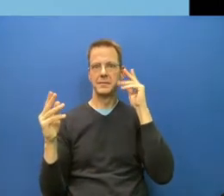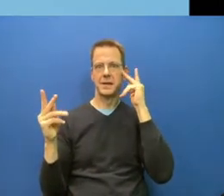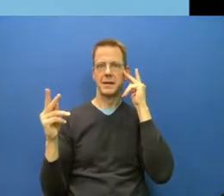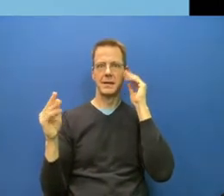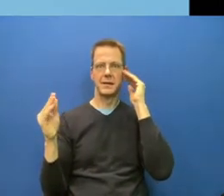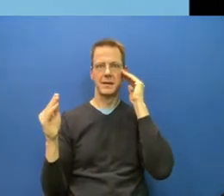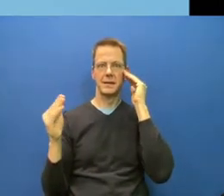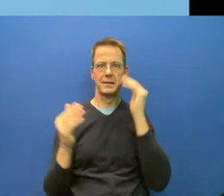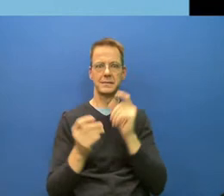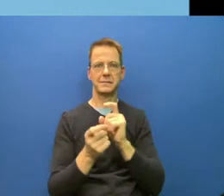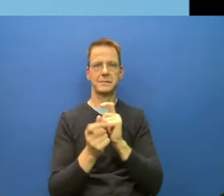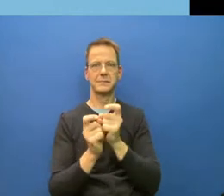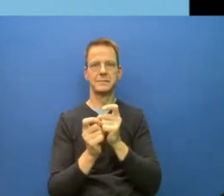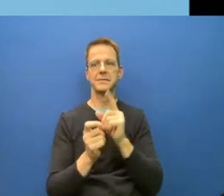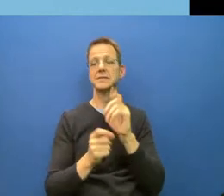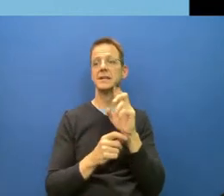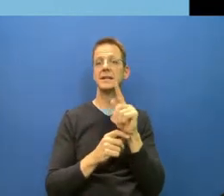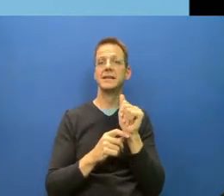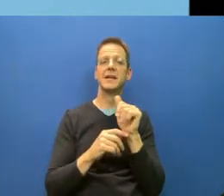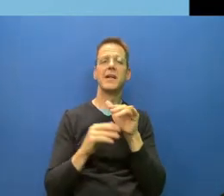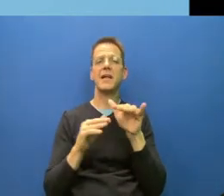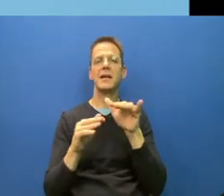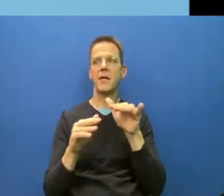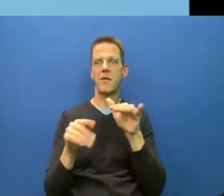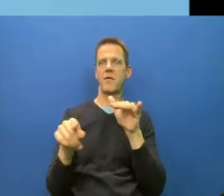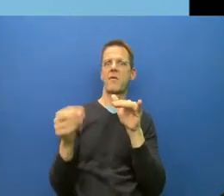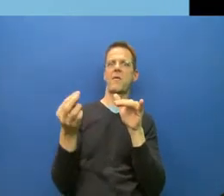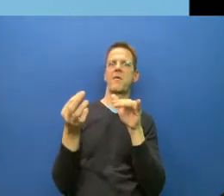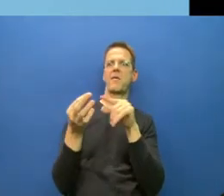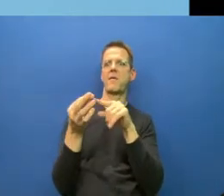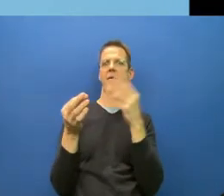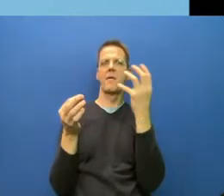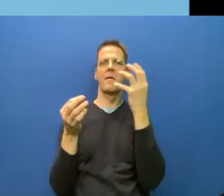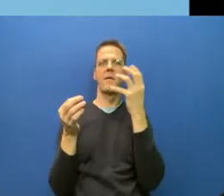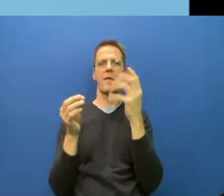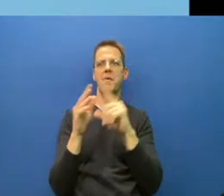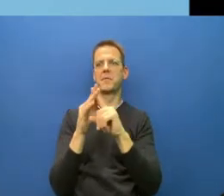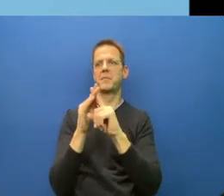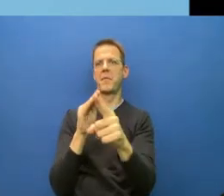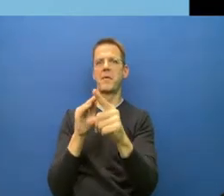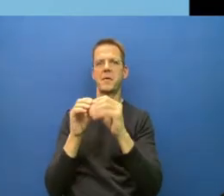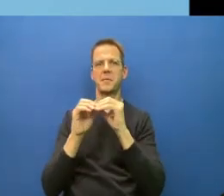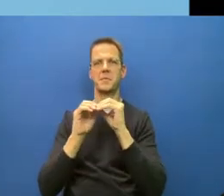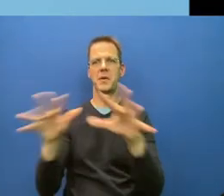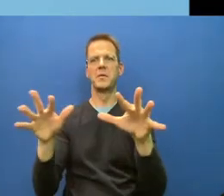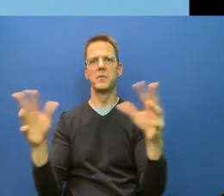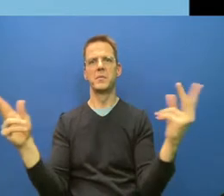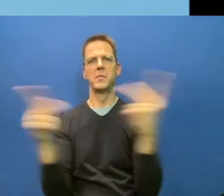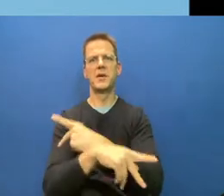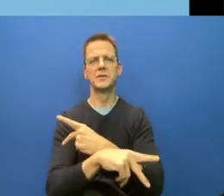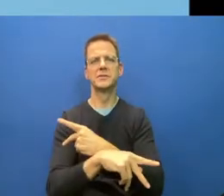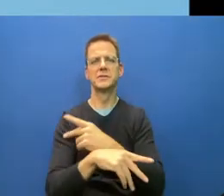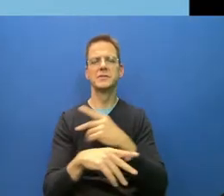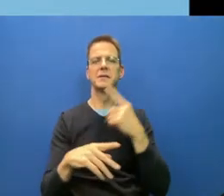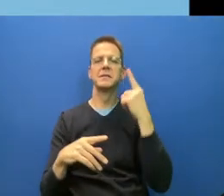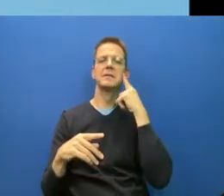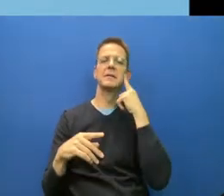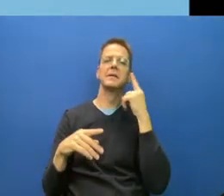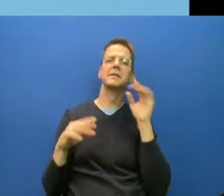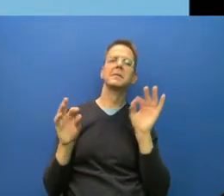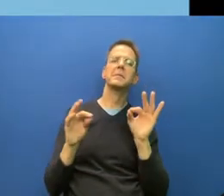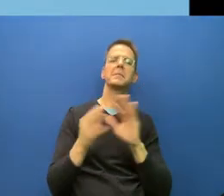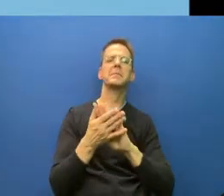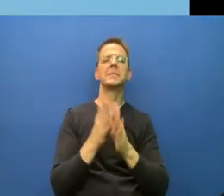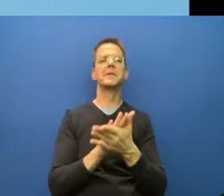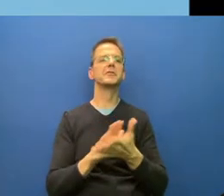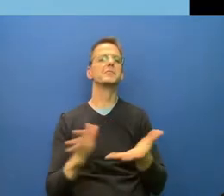to comfort ourselves that this virus will become benign, that it gets defanged, as some people have said. There's no evidence that that's happening at all. Next slide.